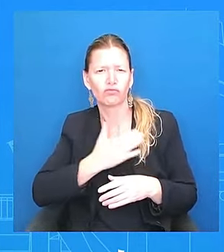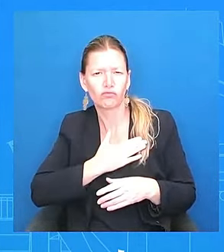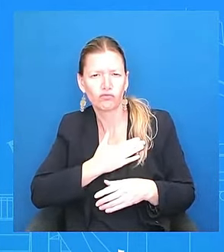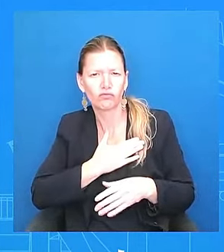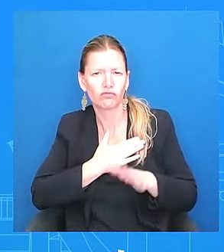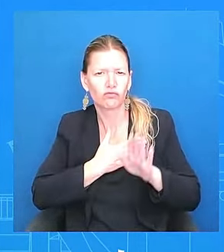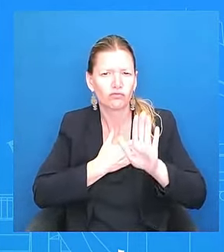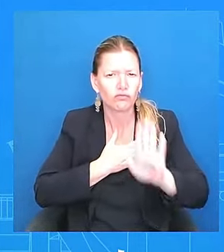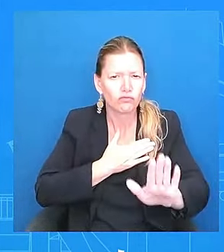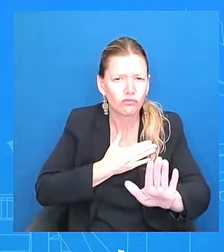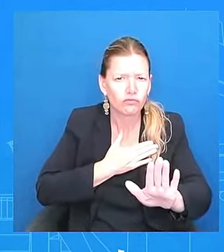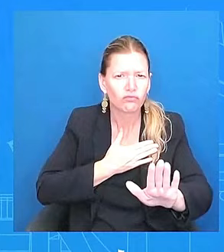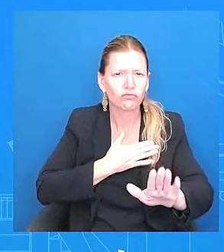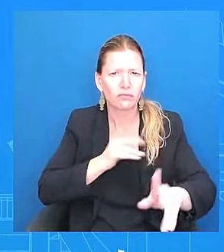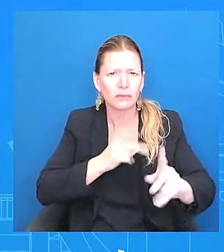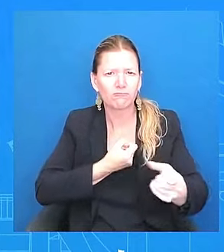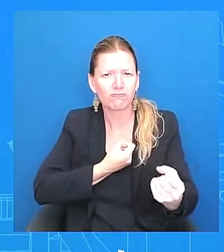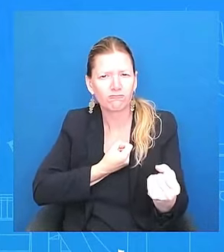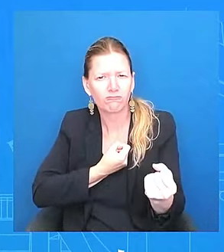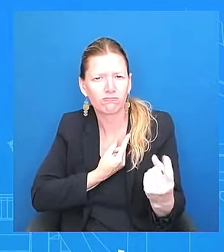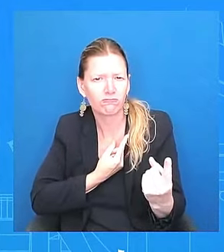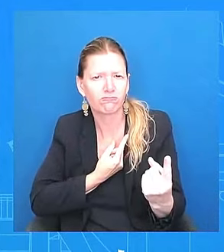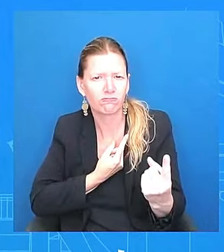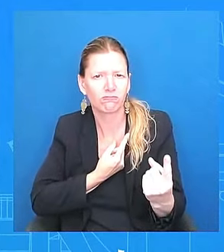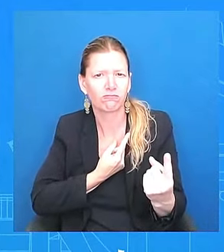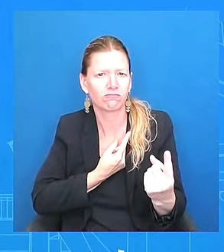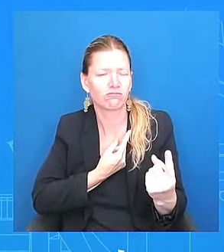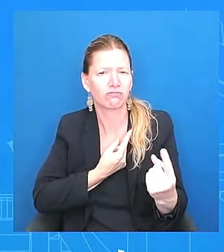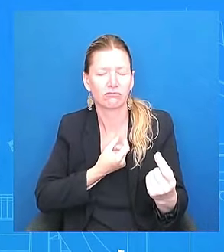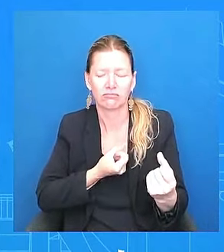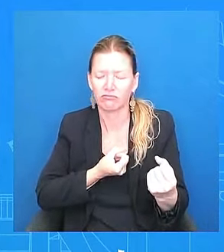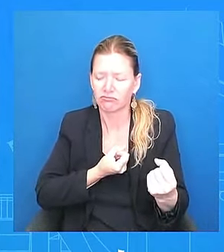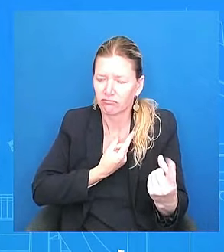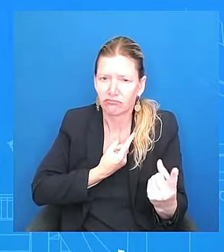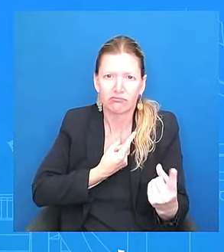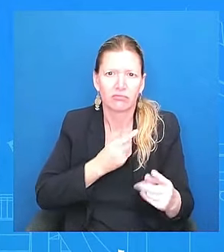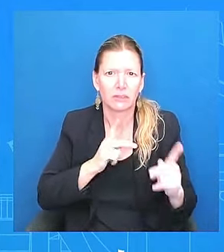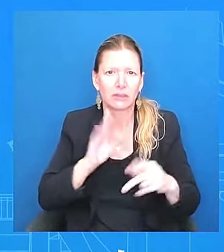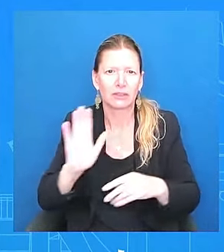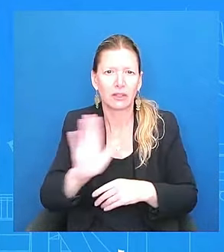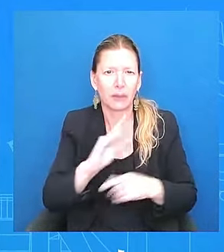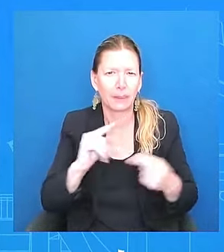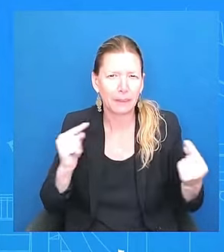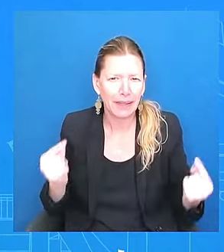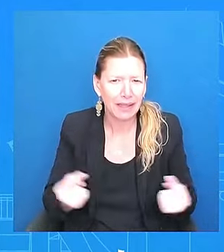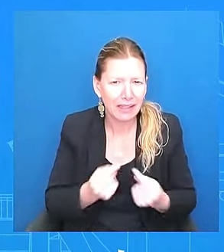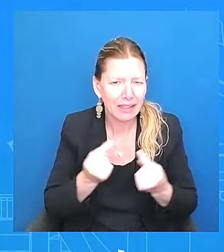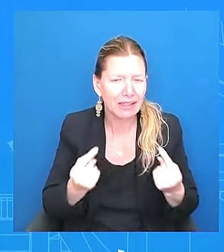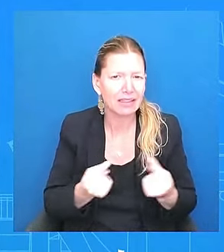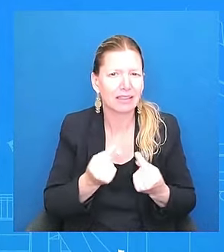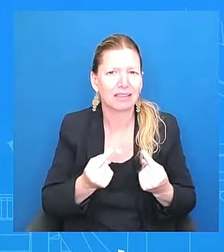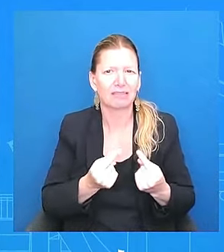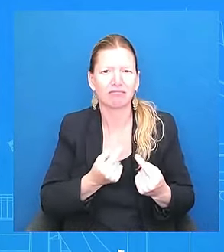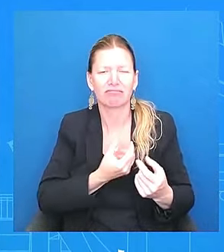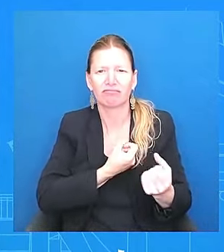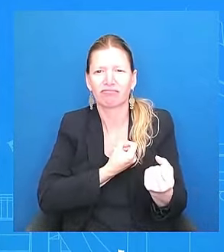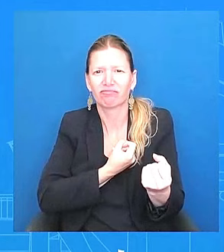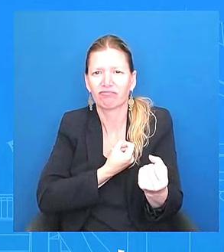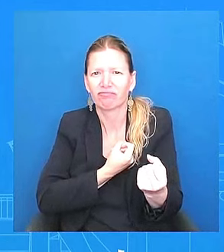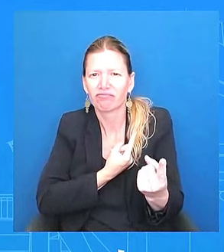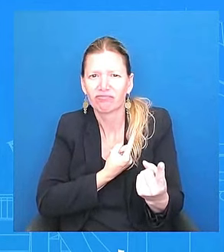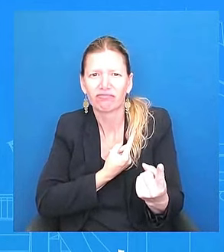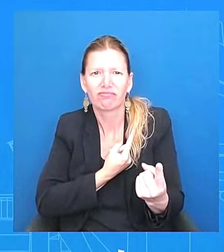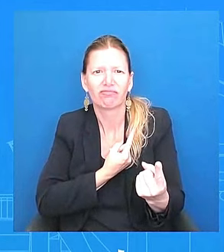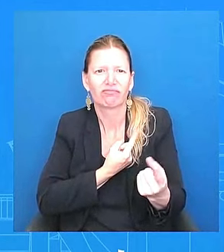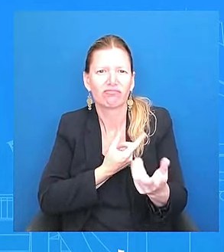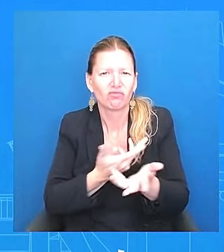to them directly. And you see that. You see him do that anytime you see him engage with everyday